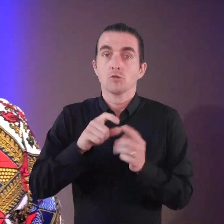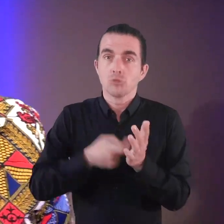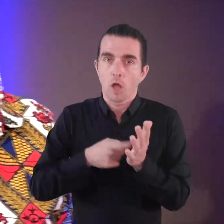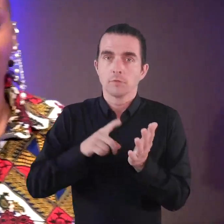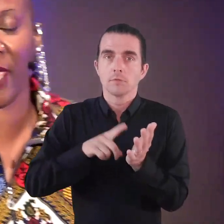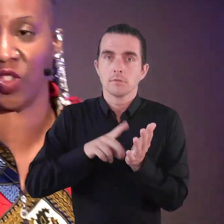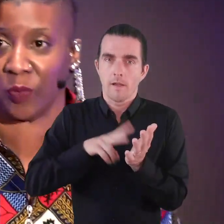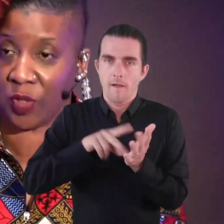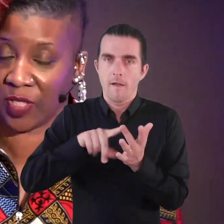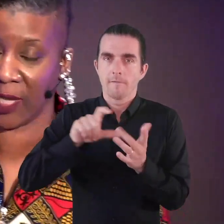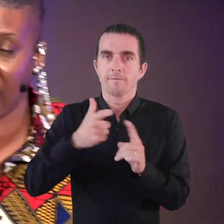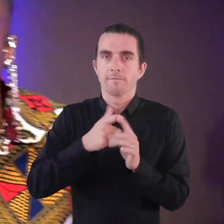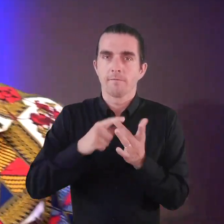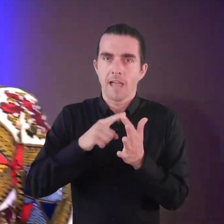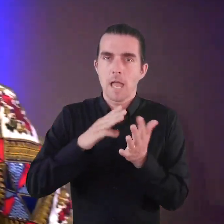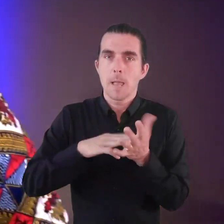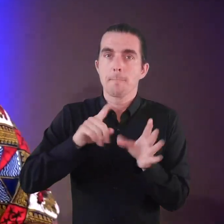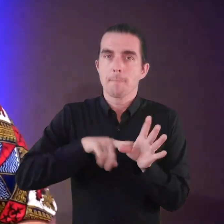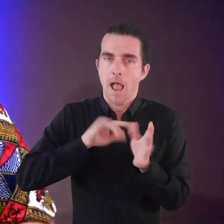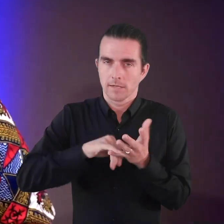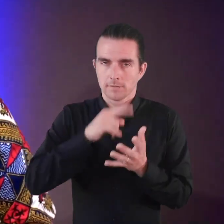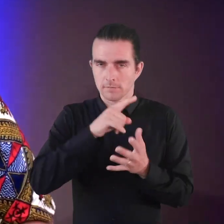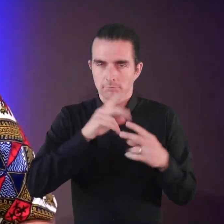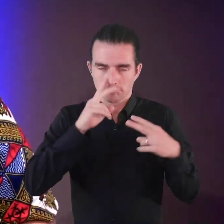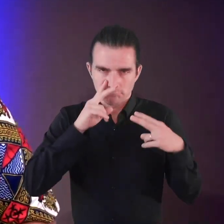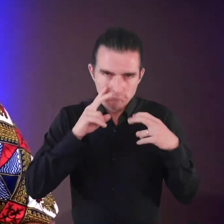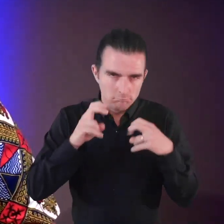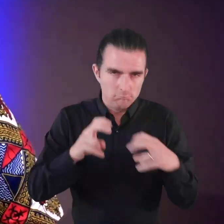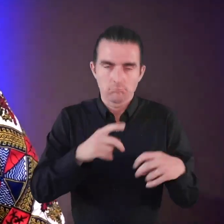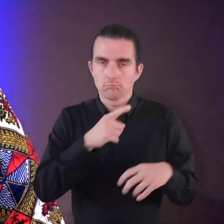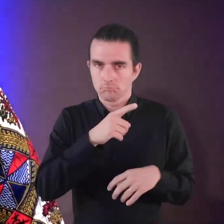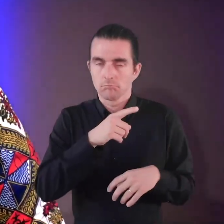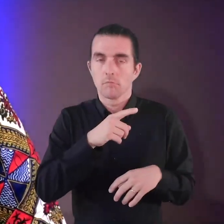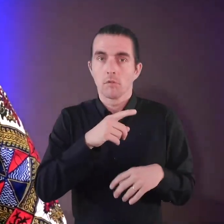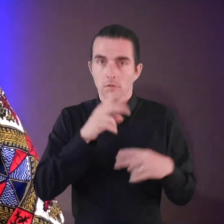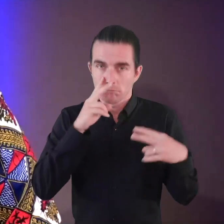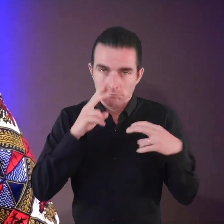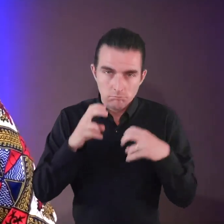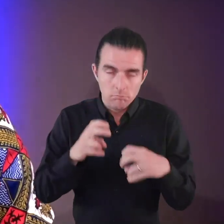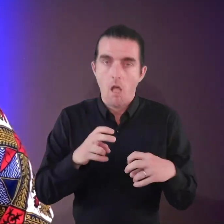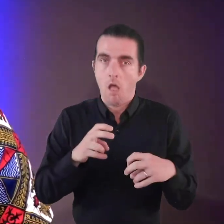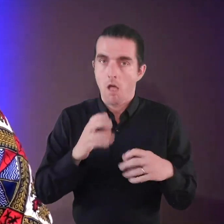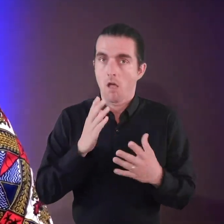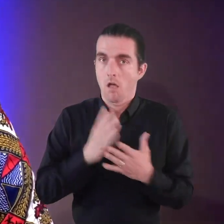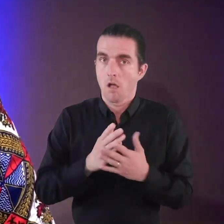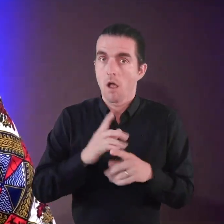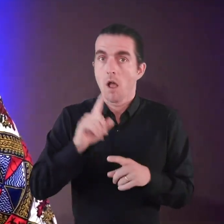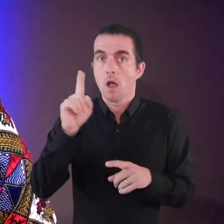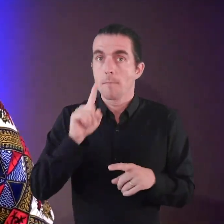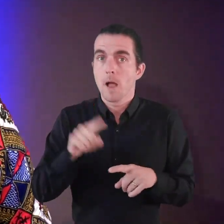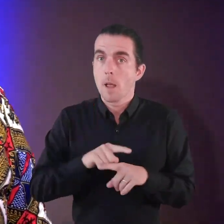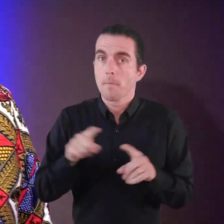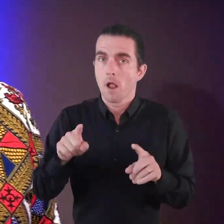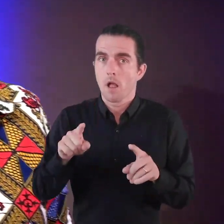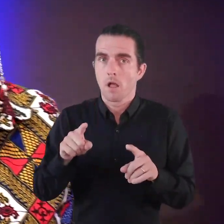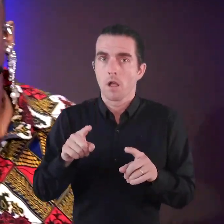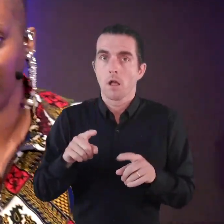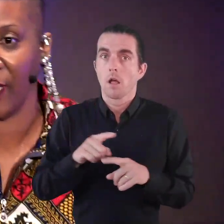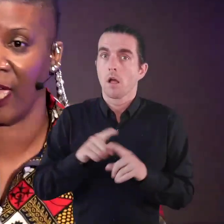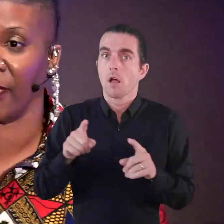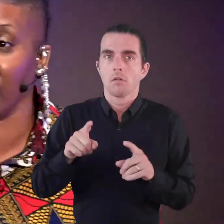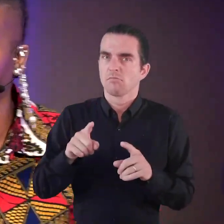Dr Vicky Mays from UCLA points to decades of research that highlight that those people who have been treated